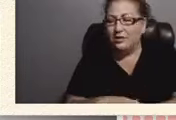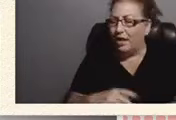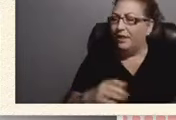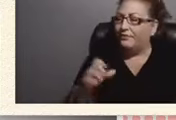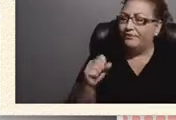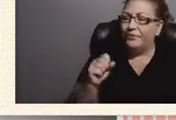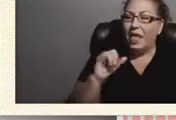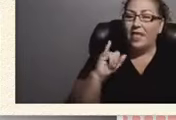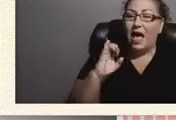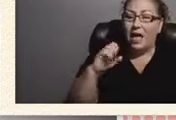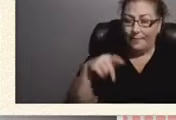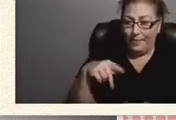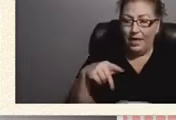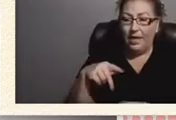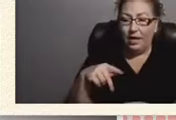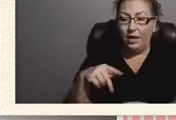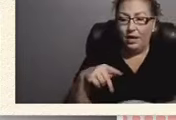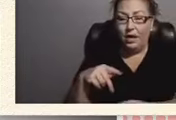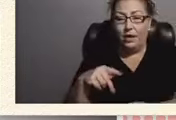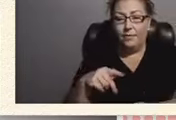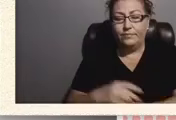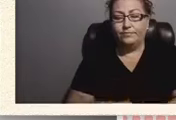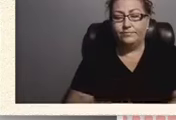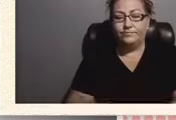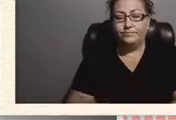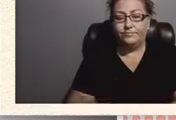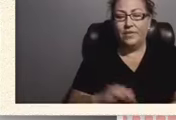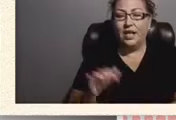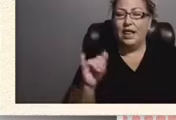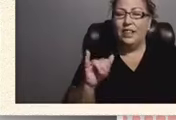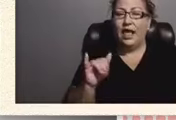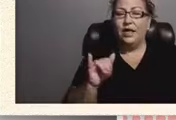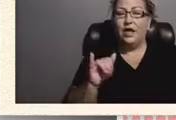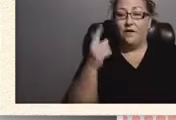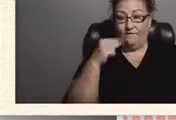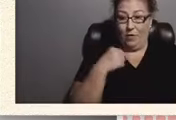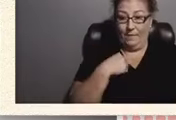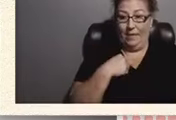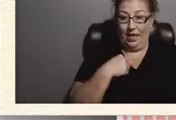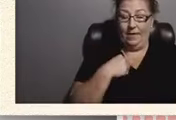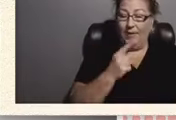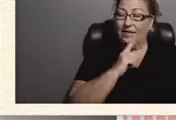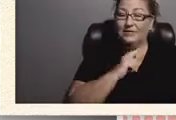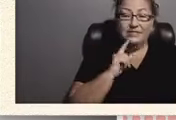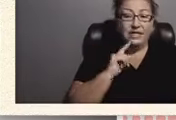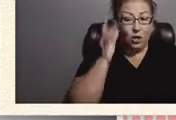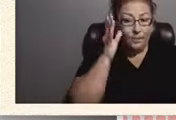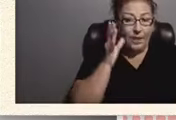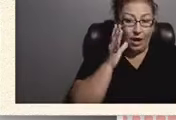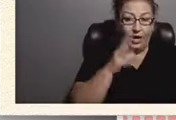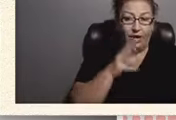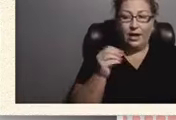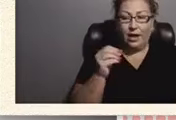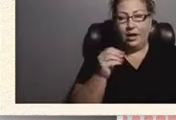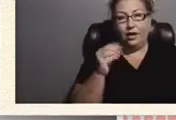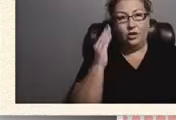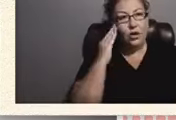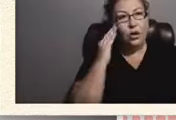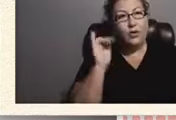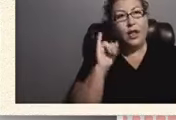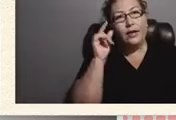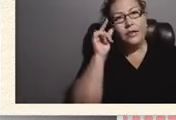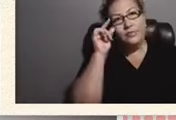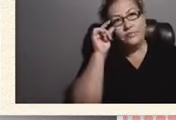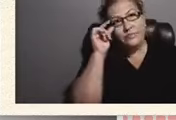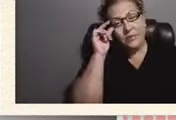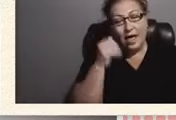um like for me being a single parent and you know like having three kids